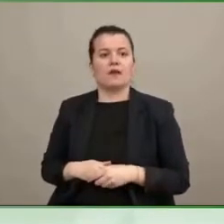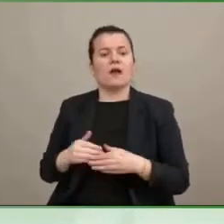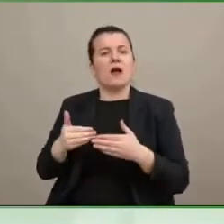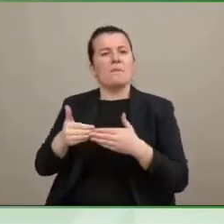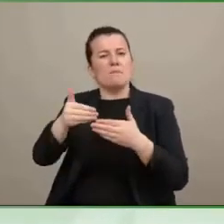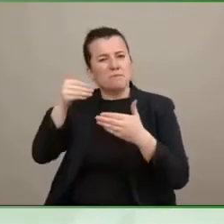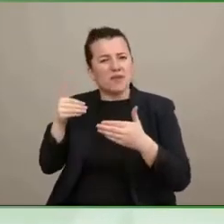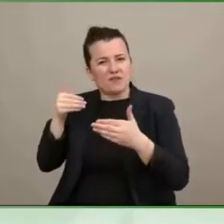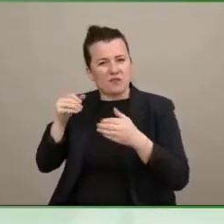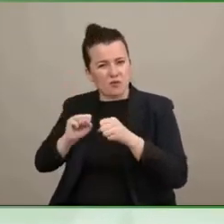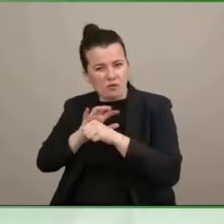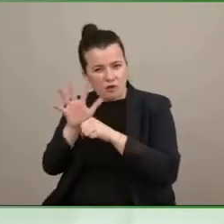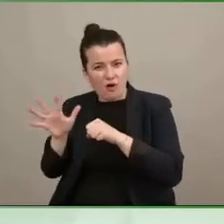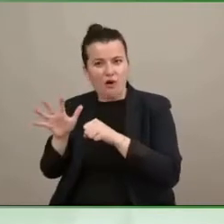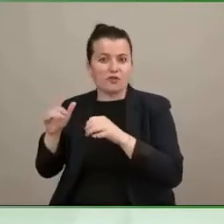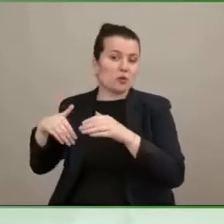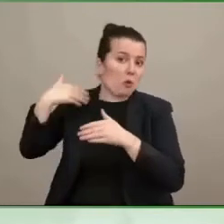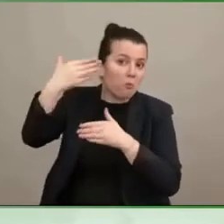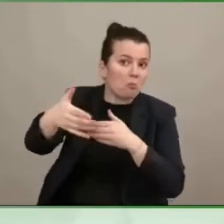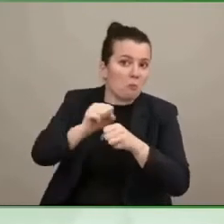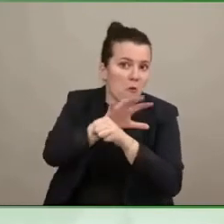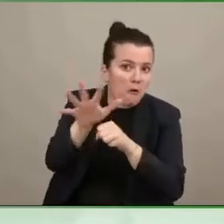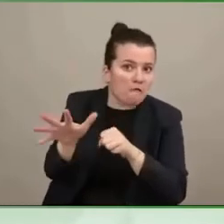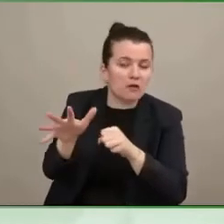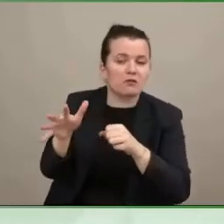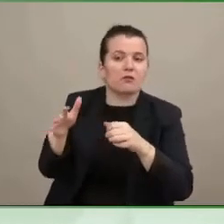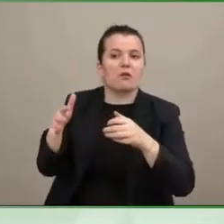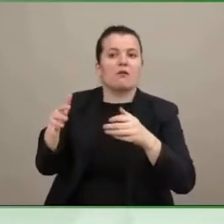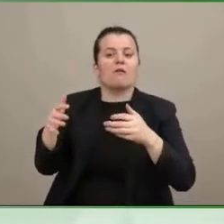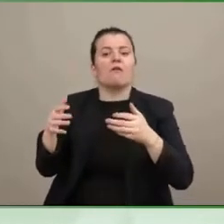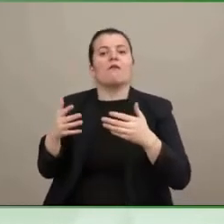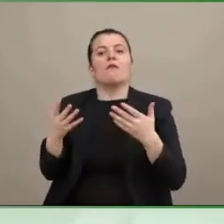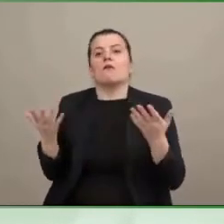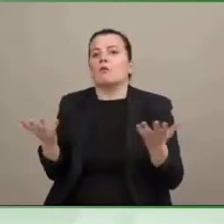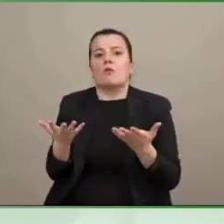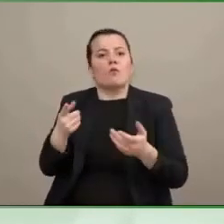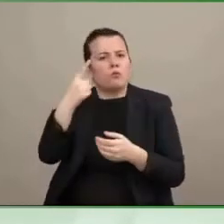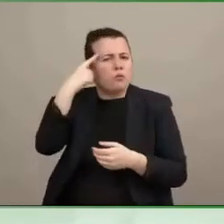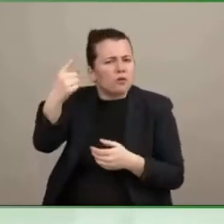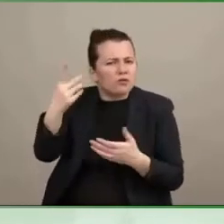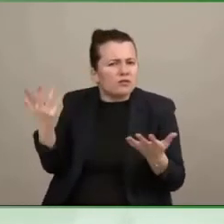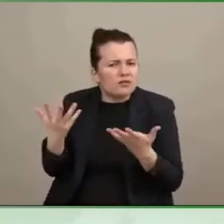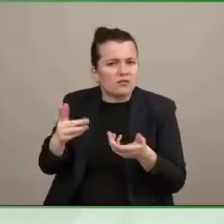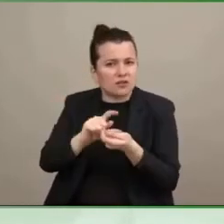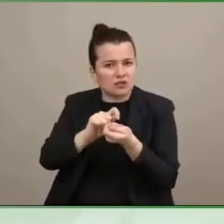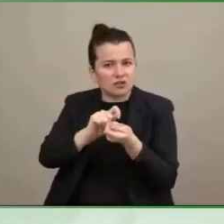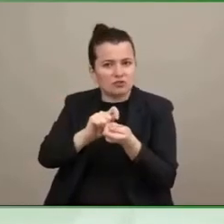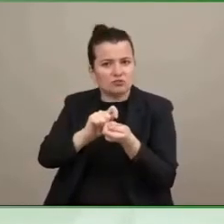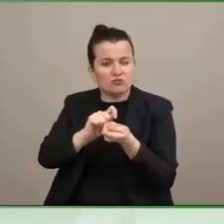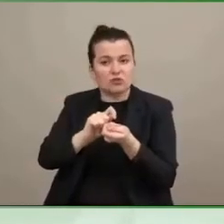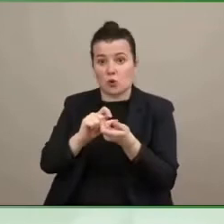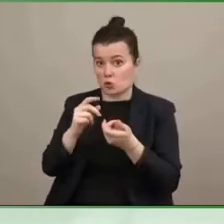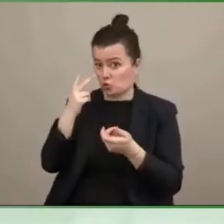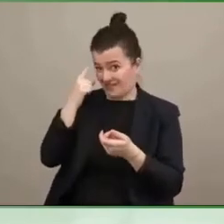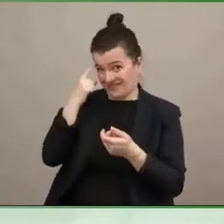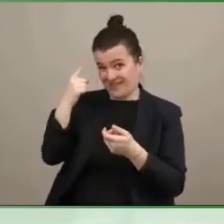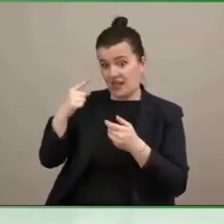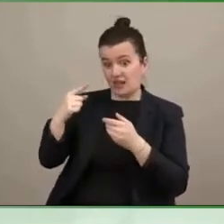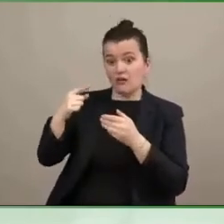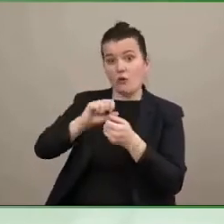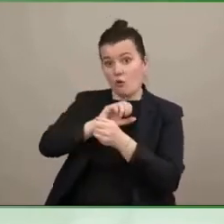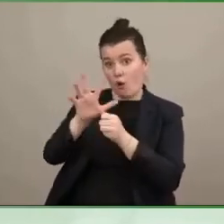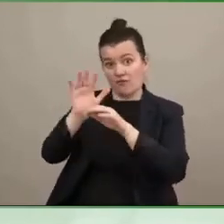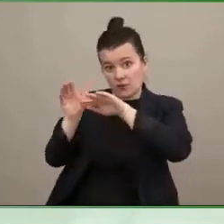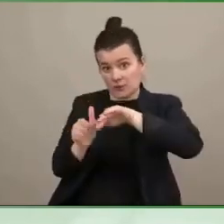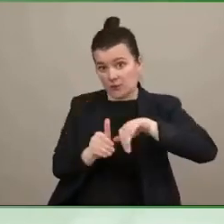the implications are in terms of change post-COVID? Well, think it's